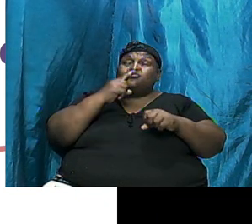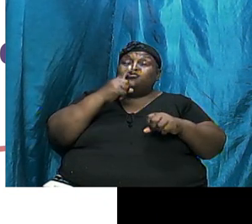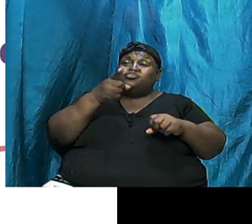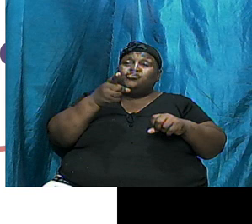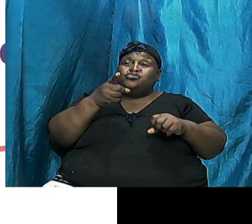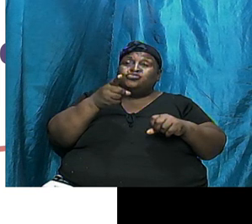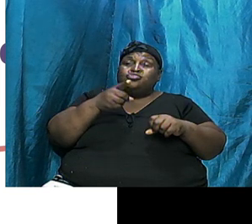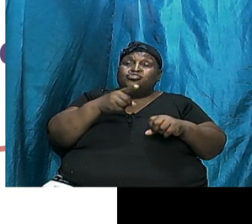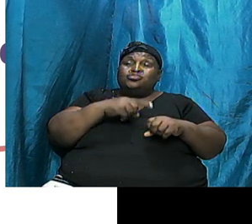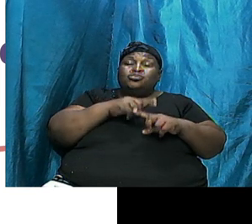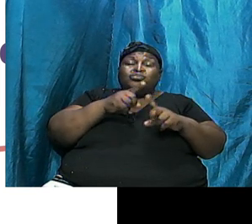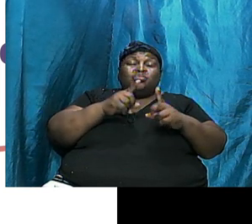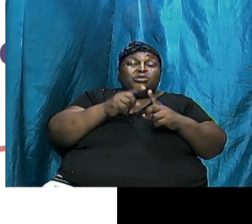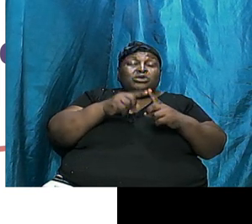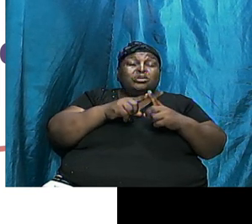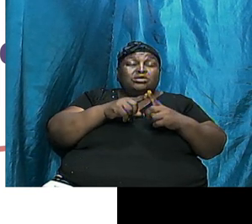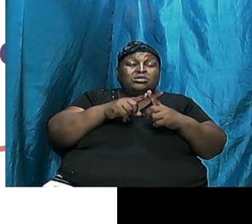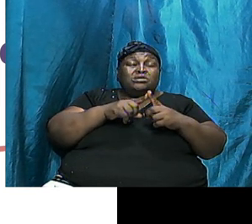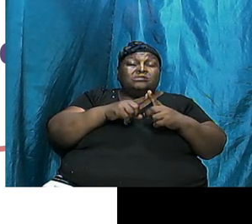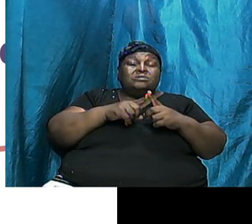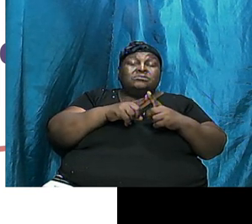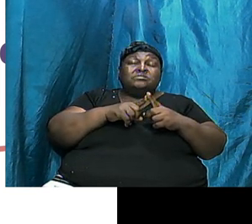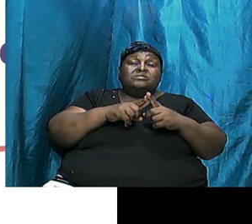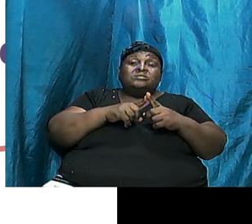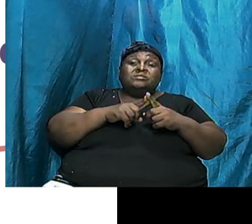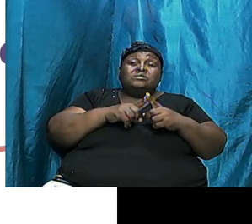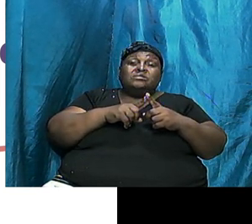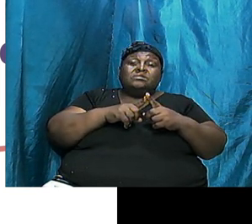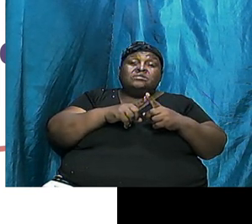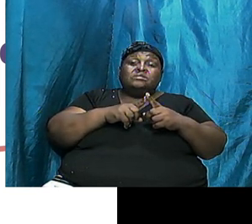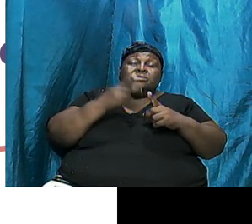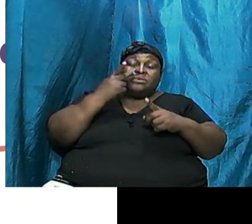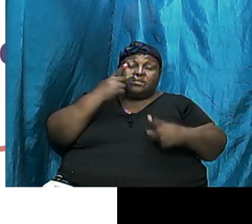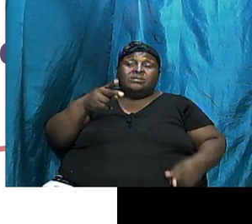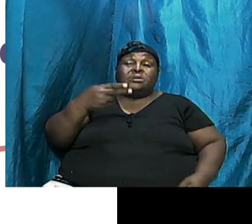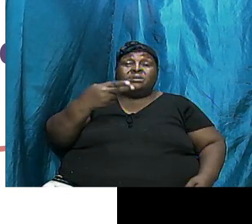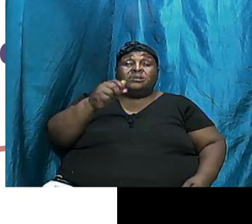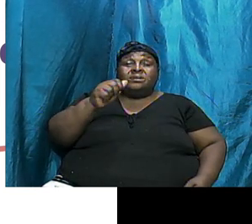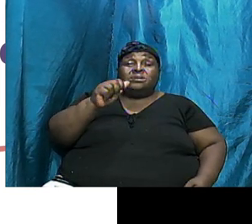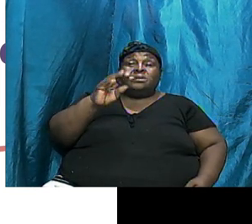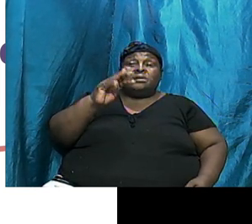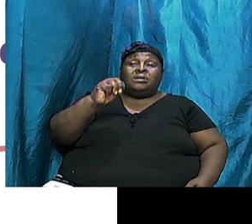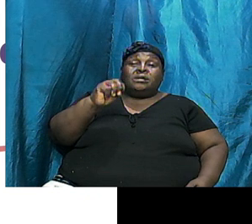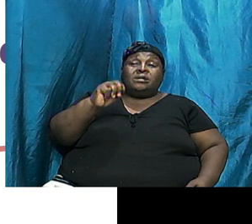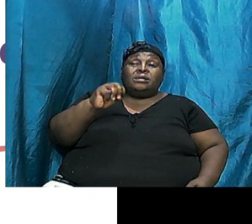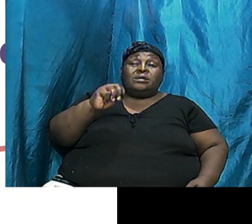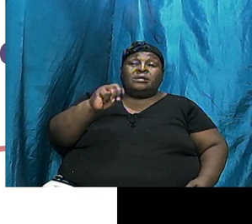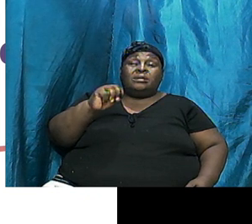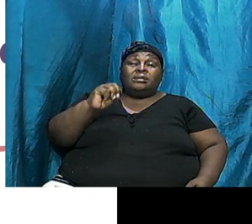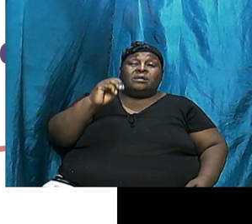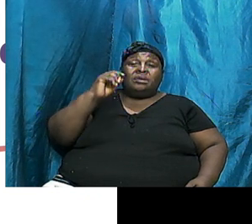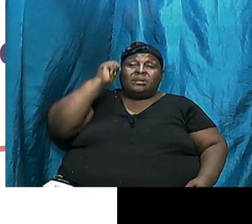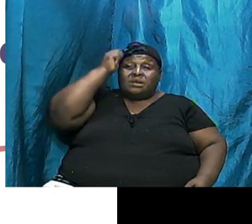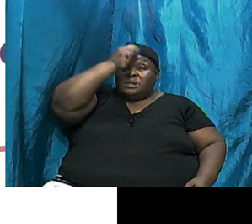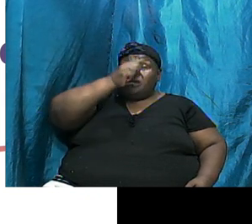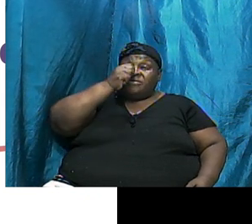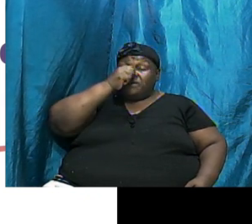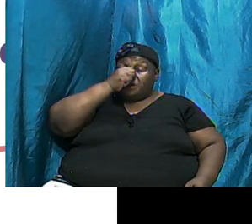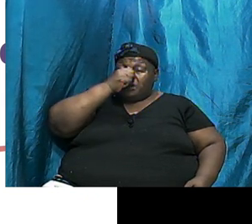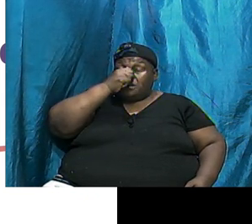When We Look At Ham Ham Descendants Populated The African Continent